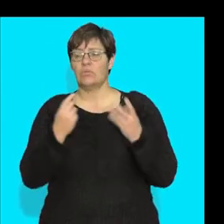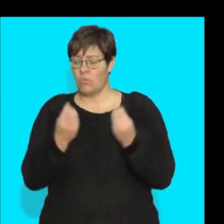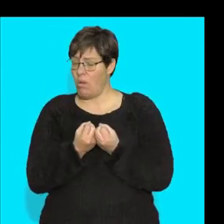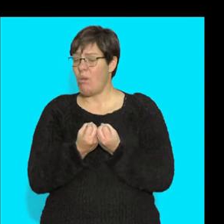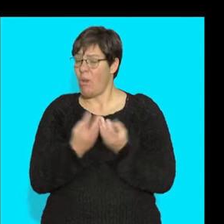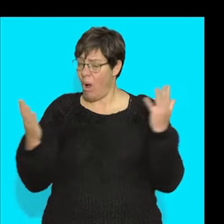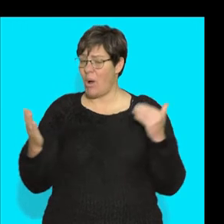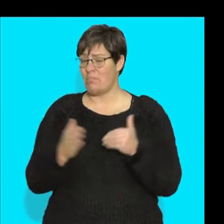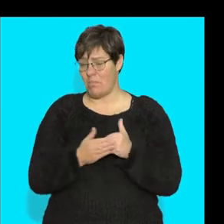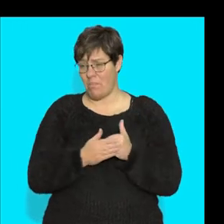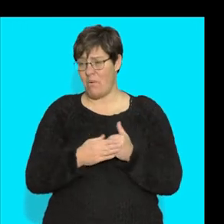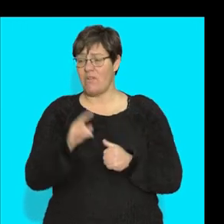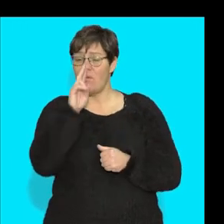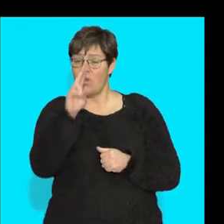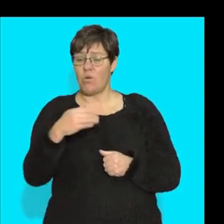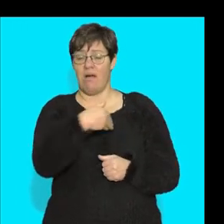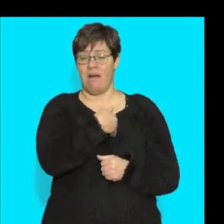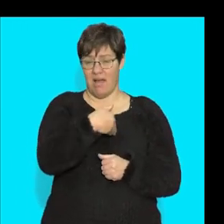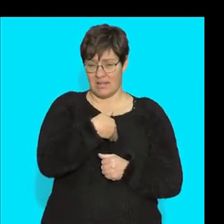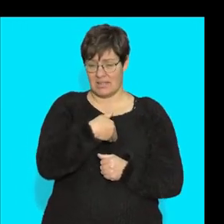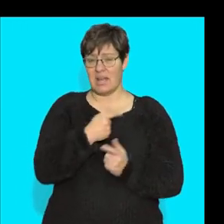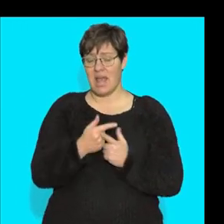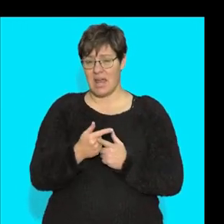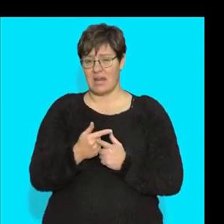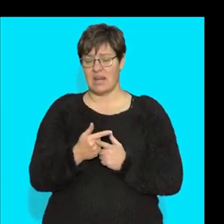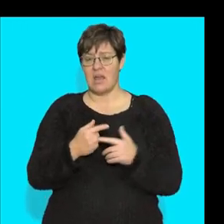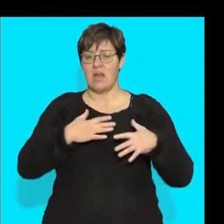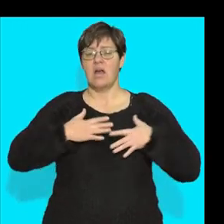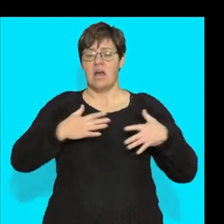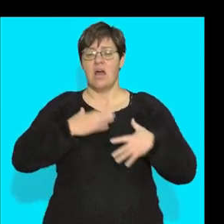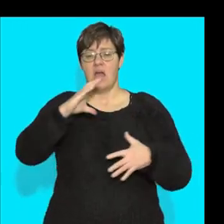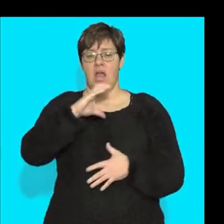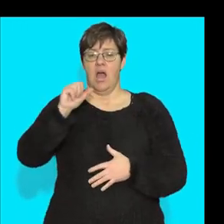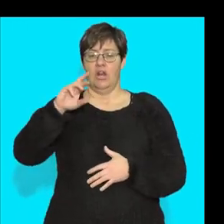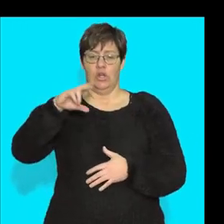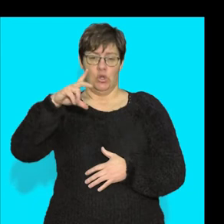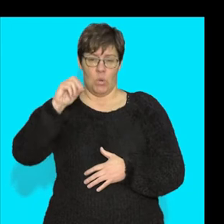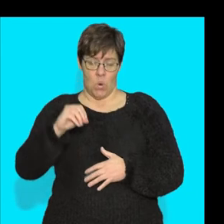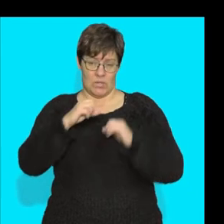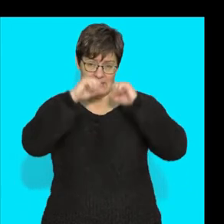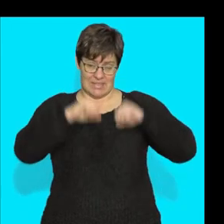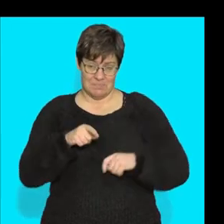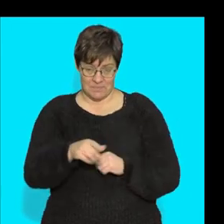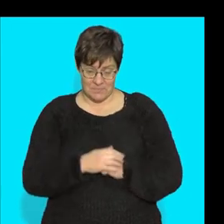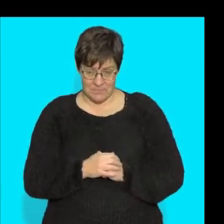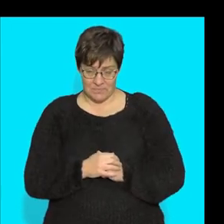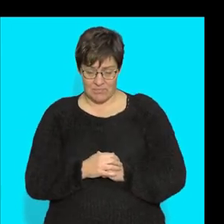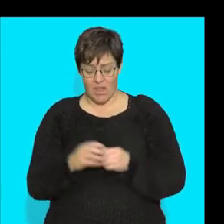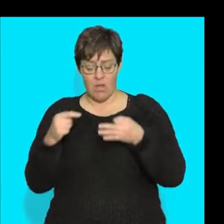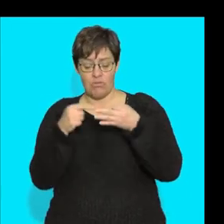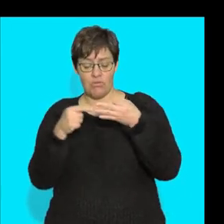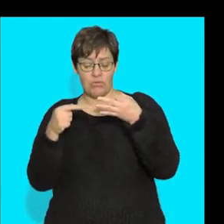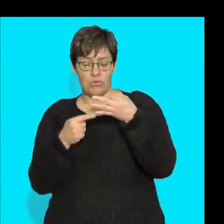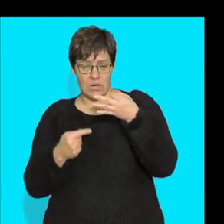this a lot more when you look at the heart and the cardiovascular system. Now the three different types of